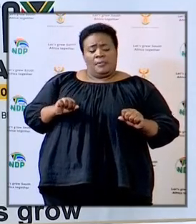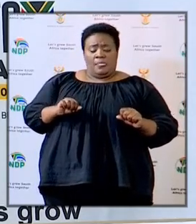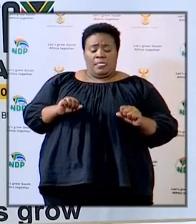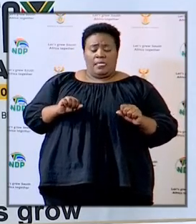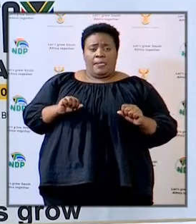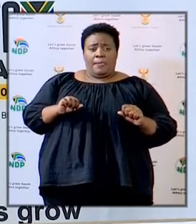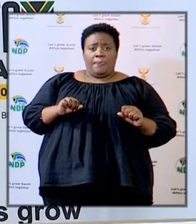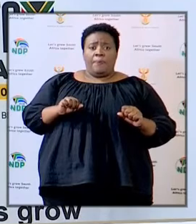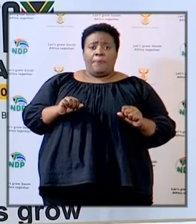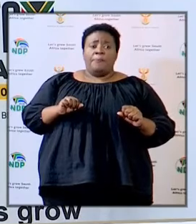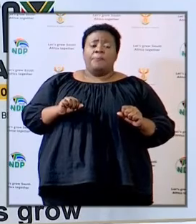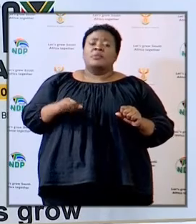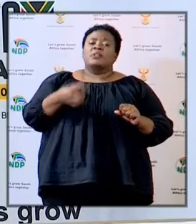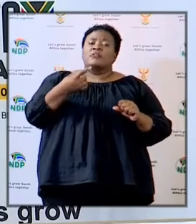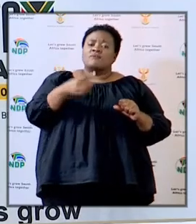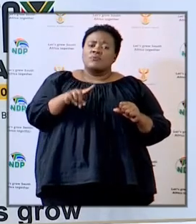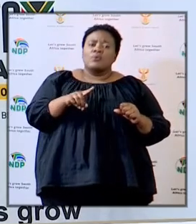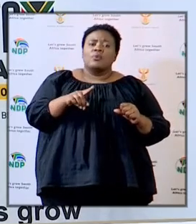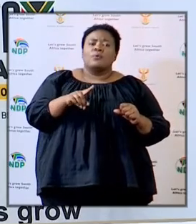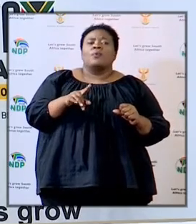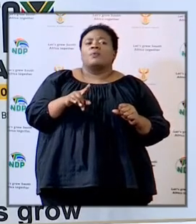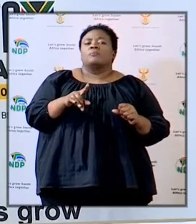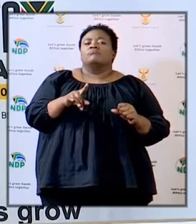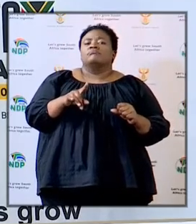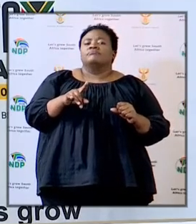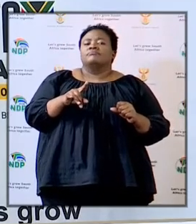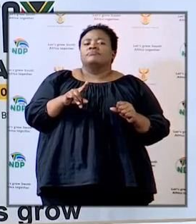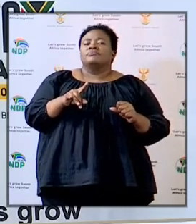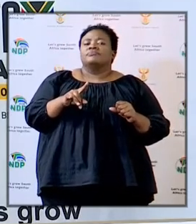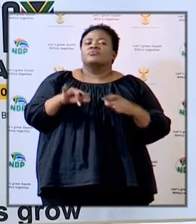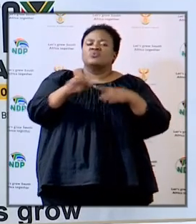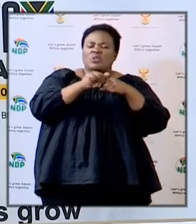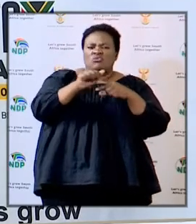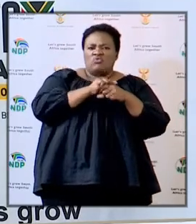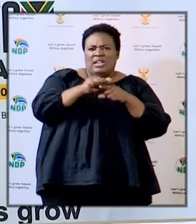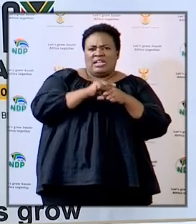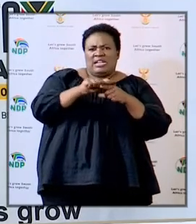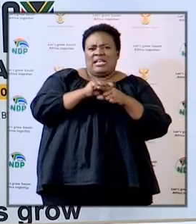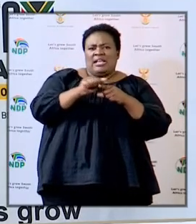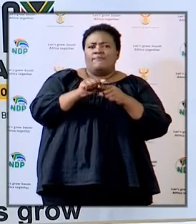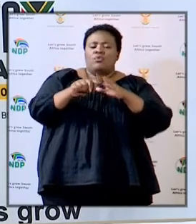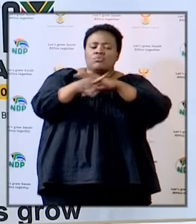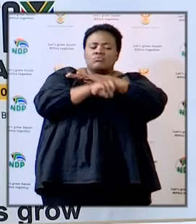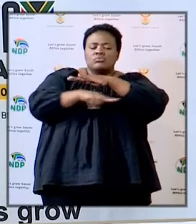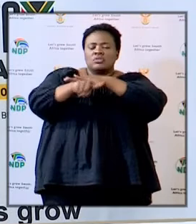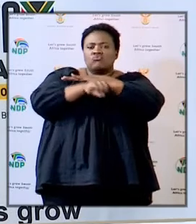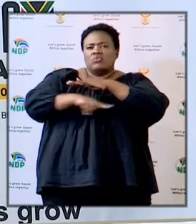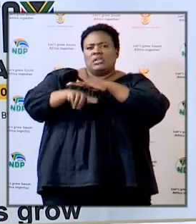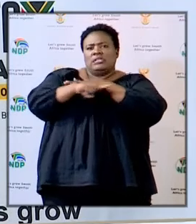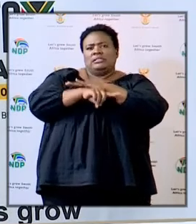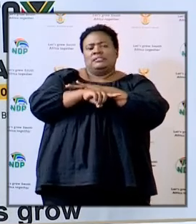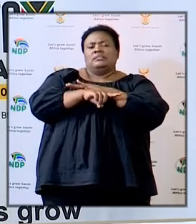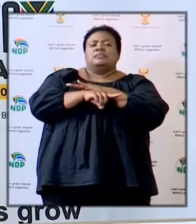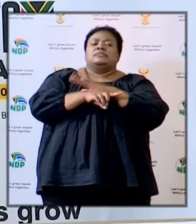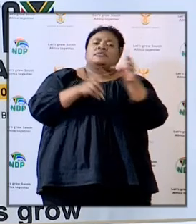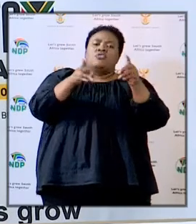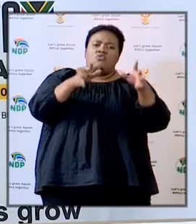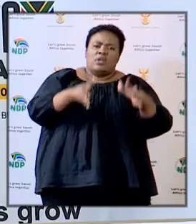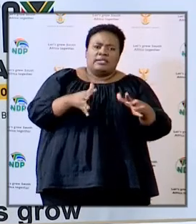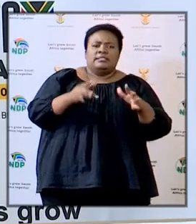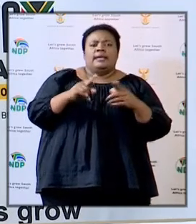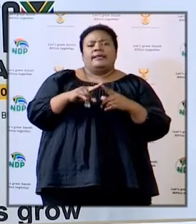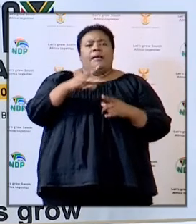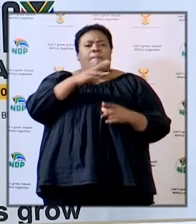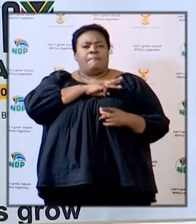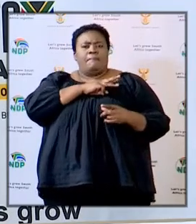conducted the orientation or socialization to district directors to circuit managers